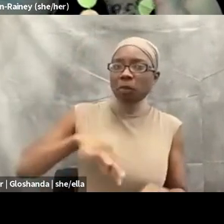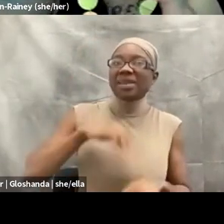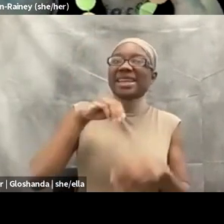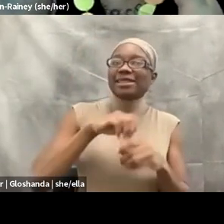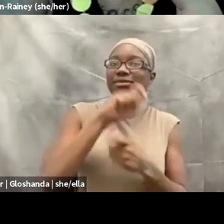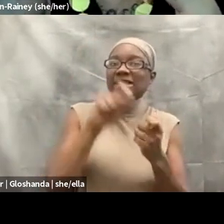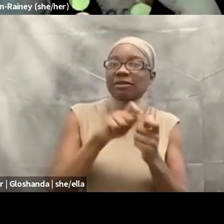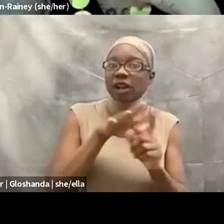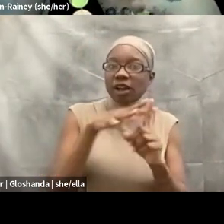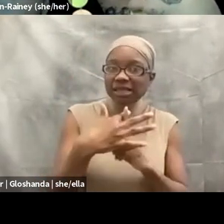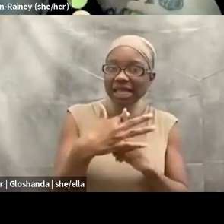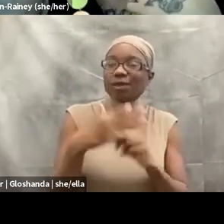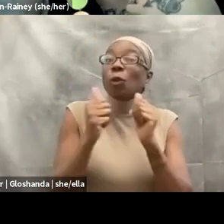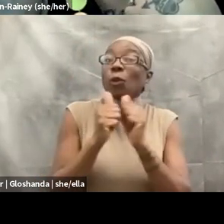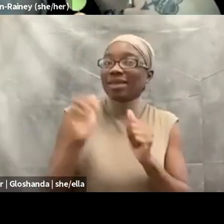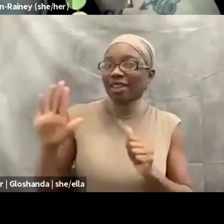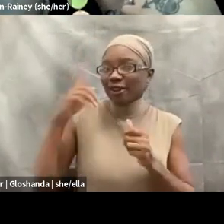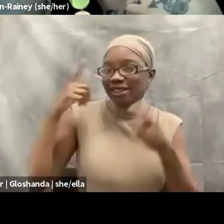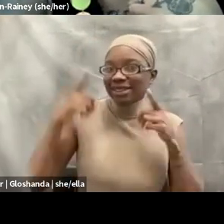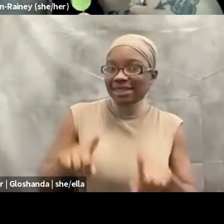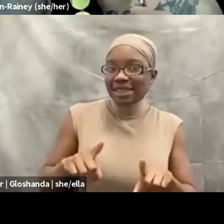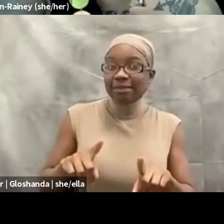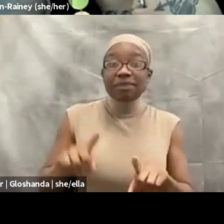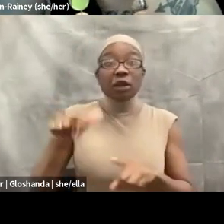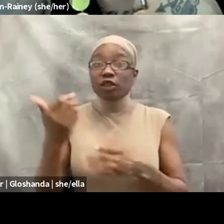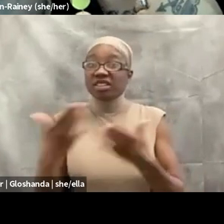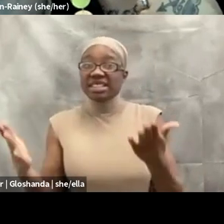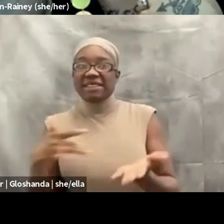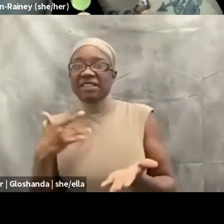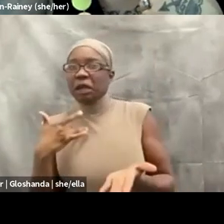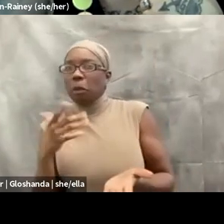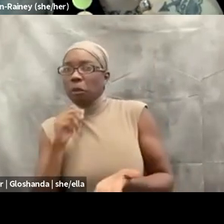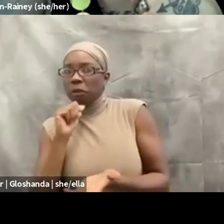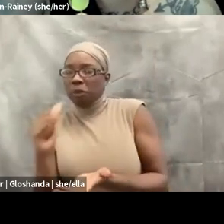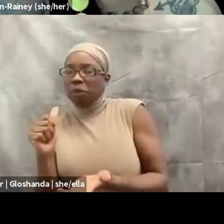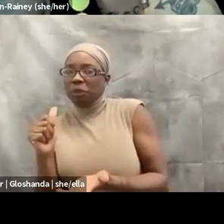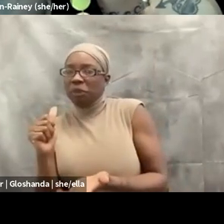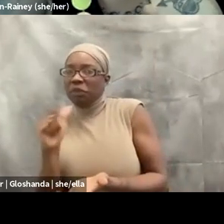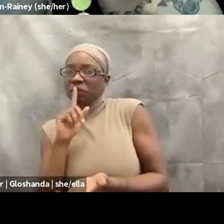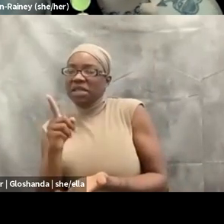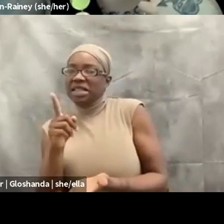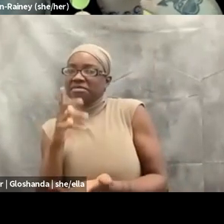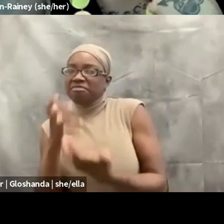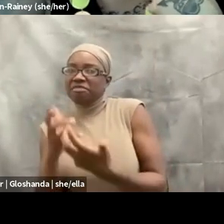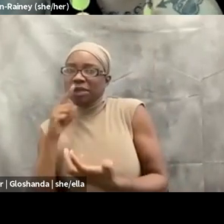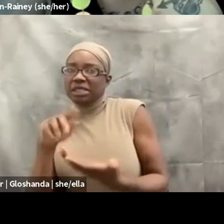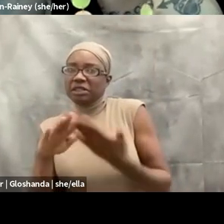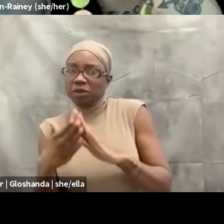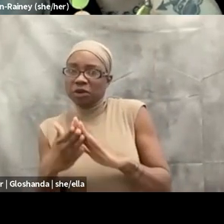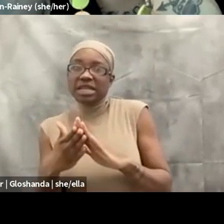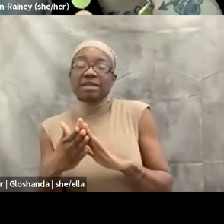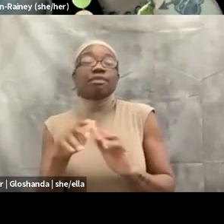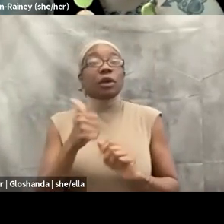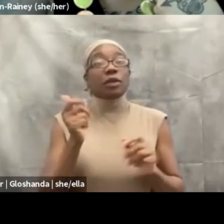self-determination means I could be working with someone who's like, you know, I actually would really like it if we did some CBT in this session. So